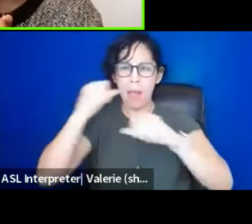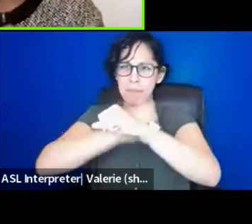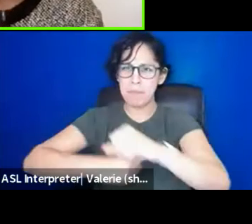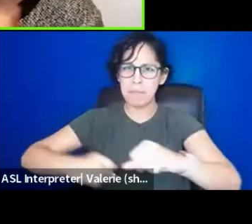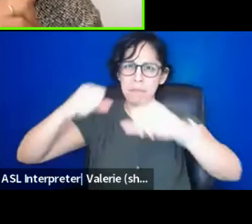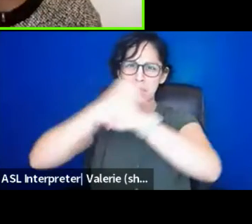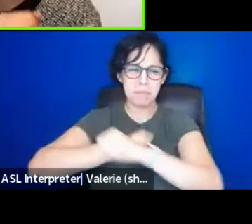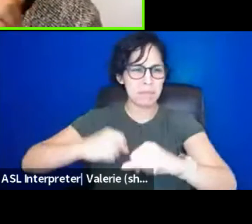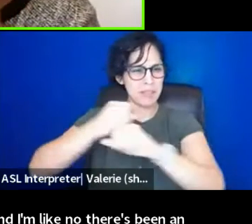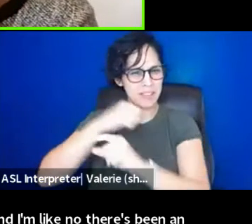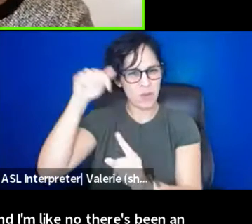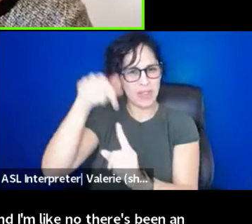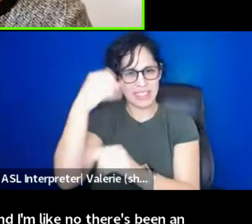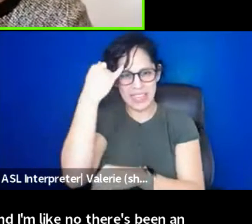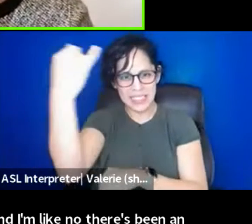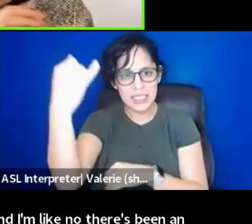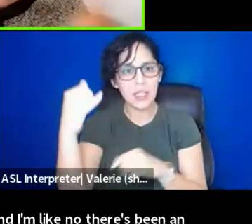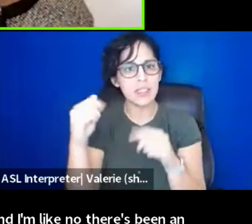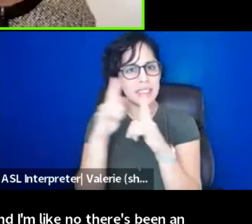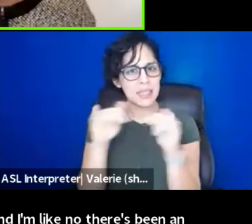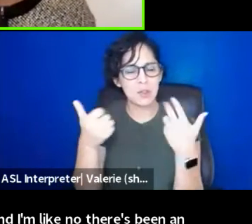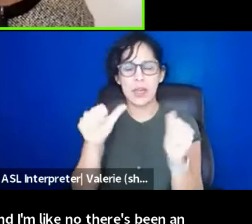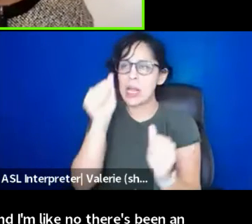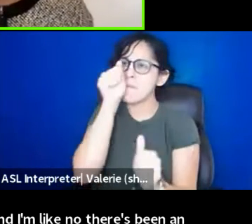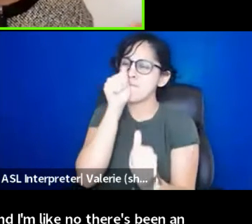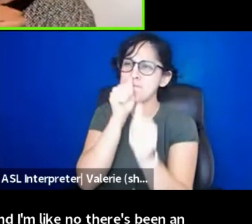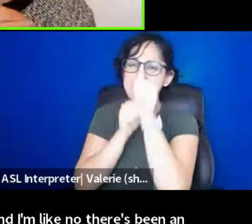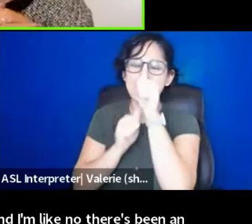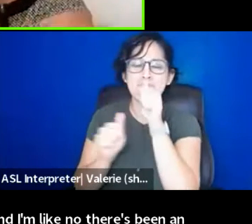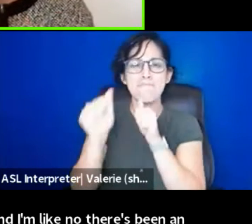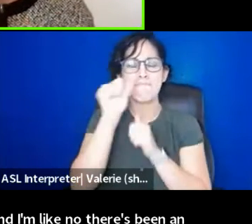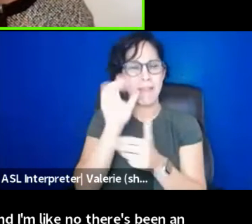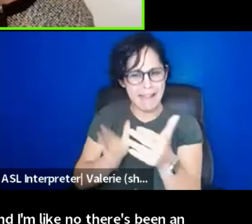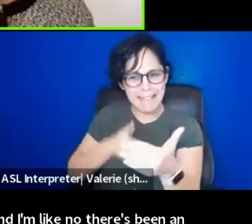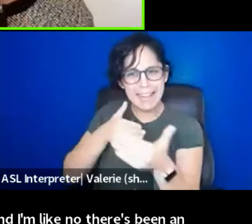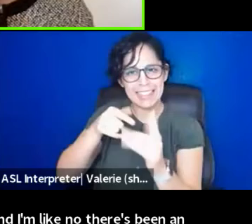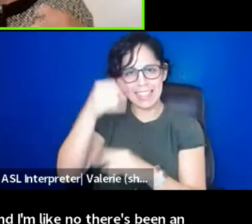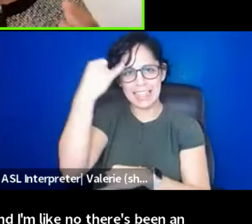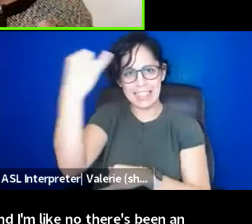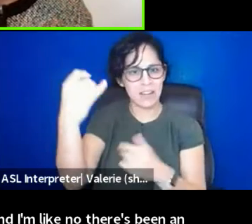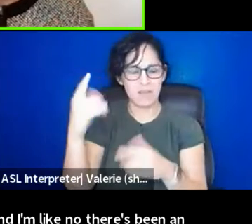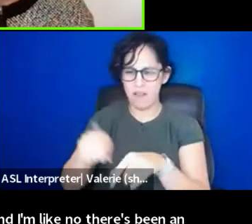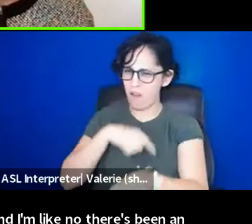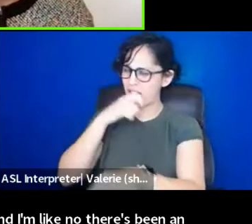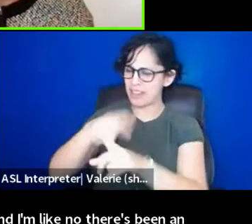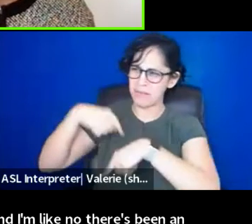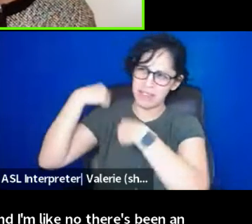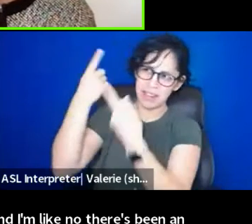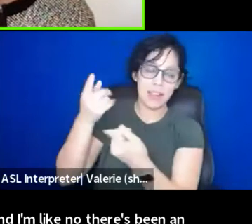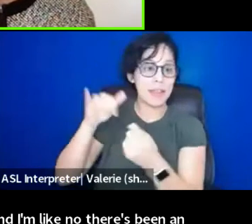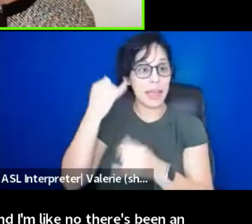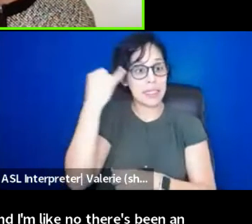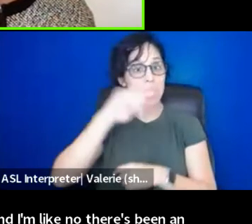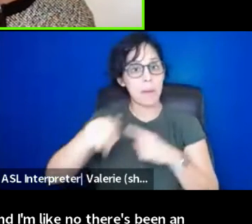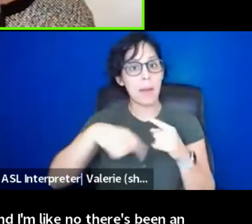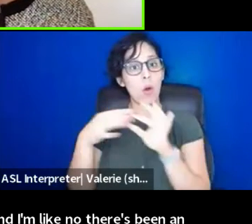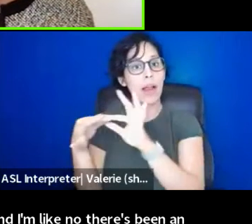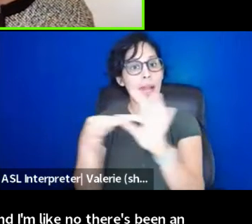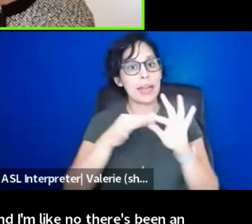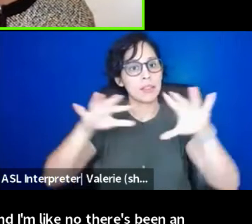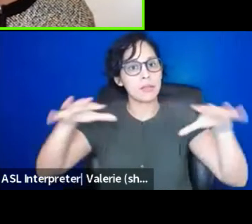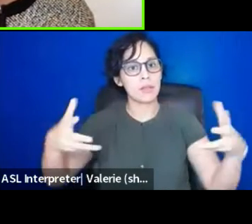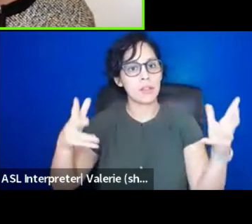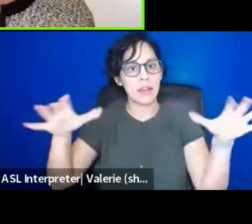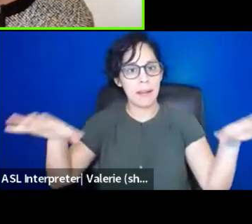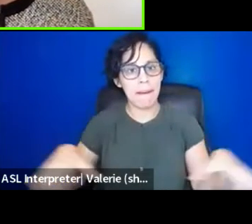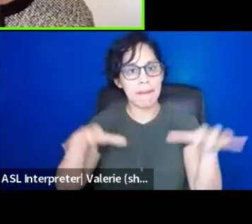this and suffering against it for a long period of time. And that idea and the idea of collective action, you know, really